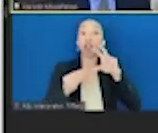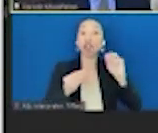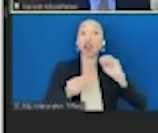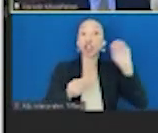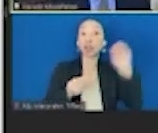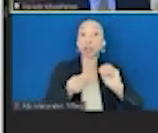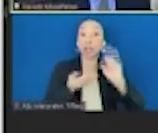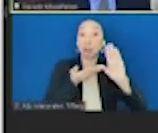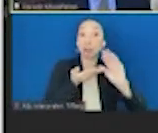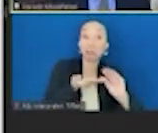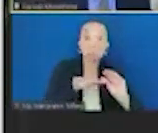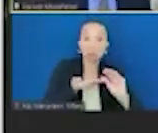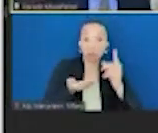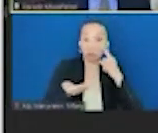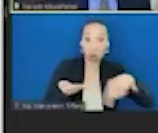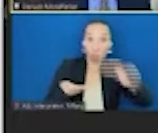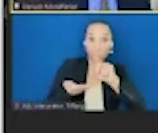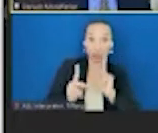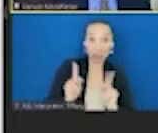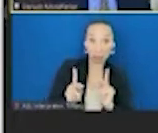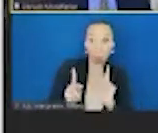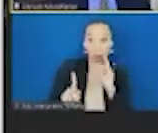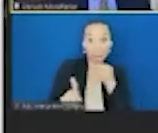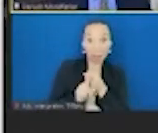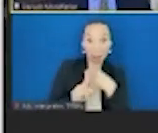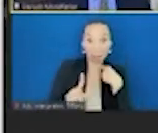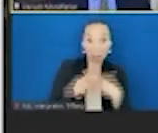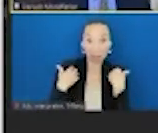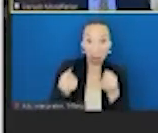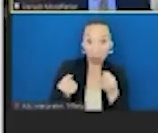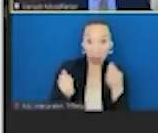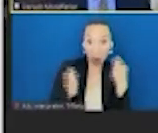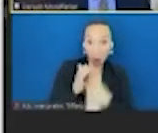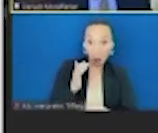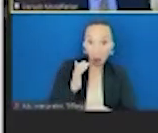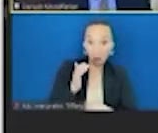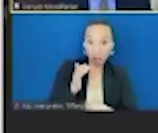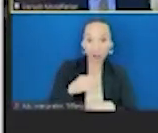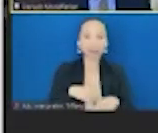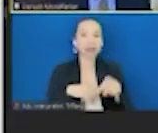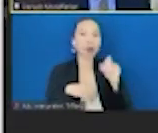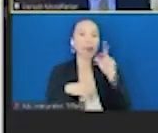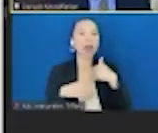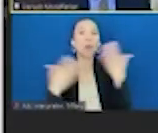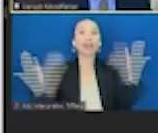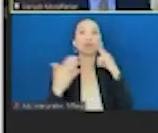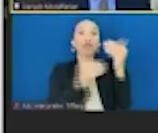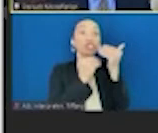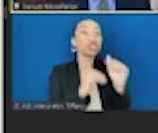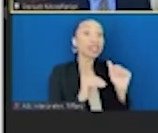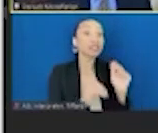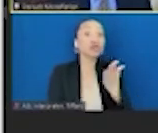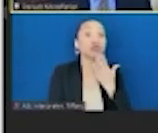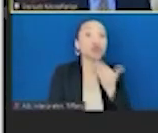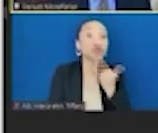would it do to health and what would it cost? Then we said, okay, well, what if we paired that with restriction of soda, restriction of sugar